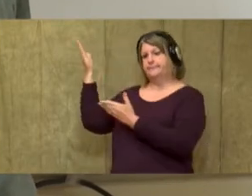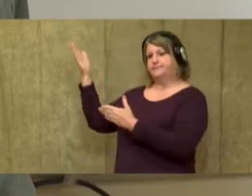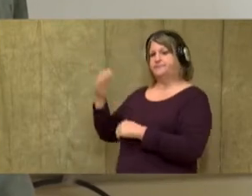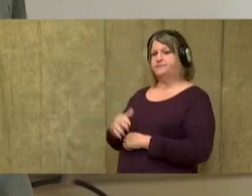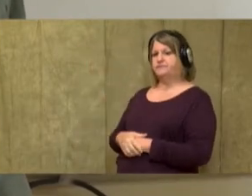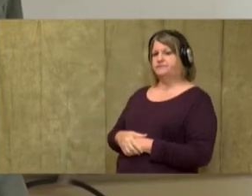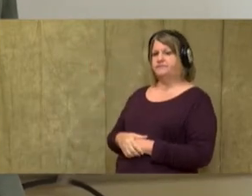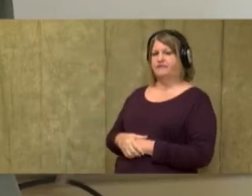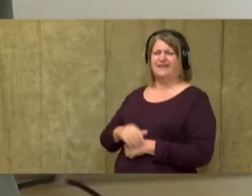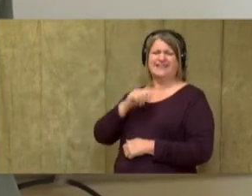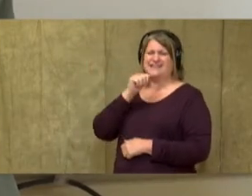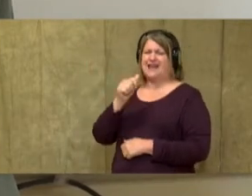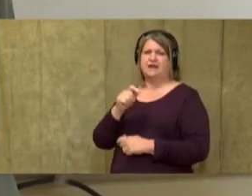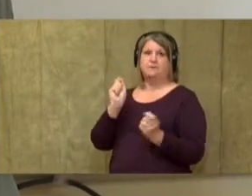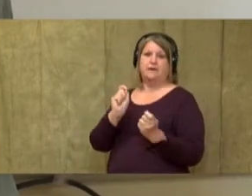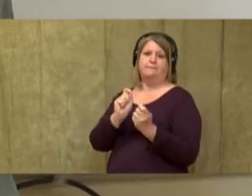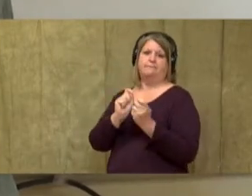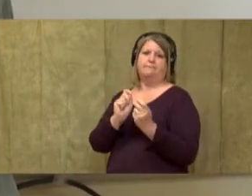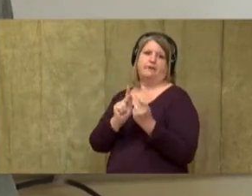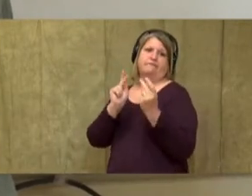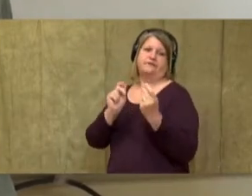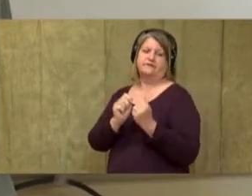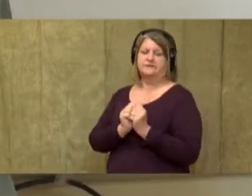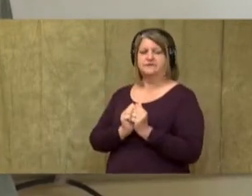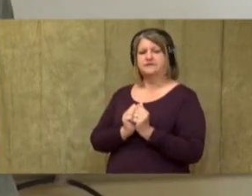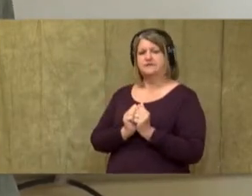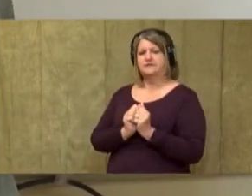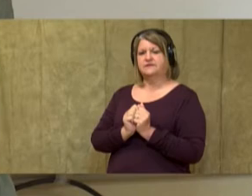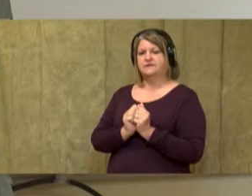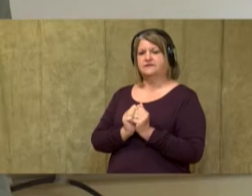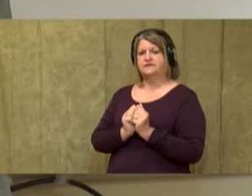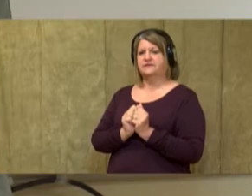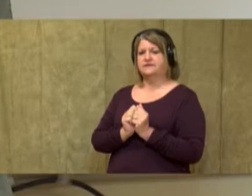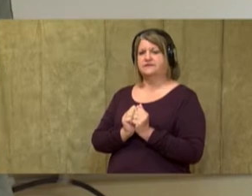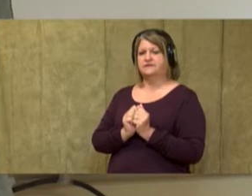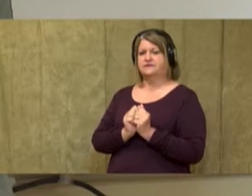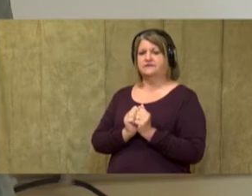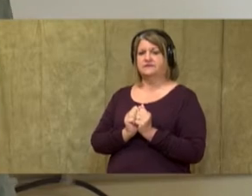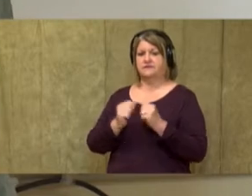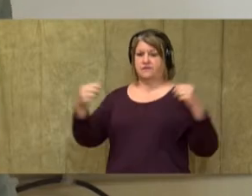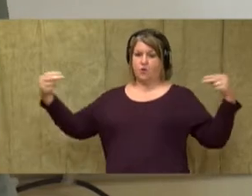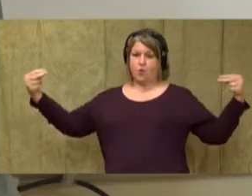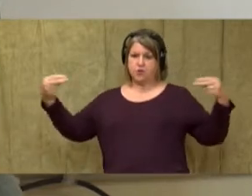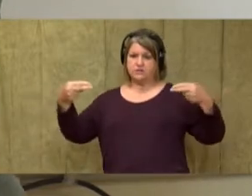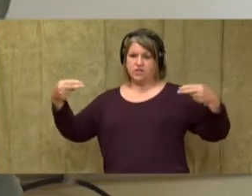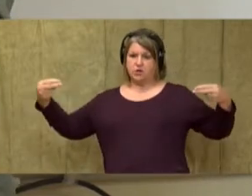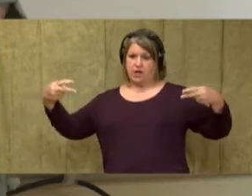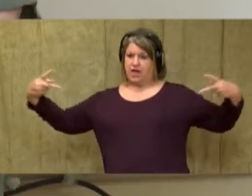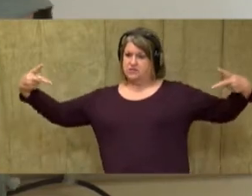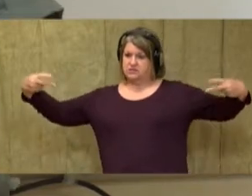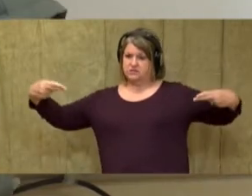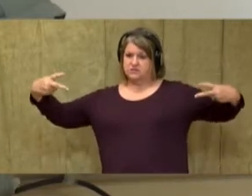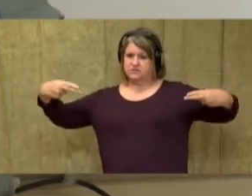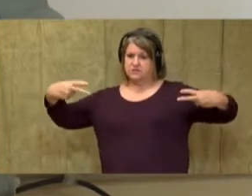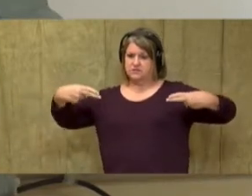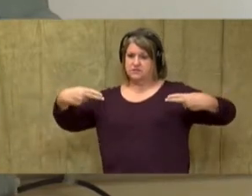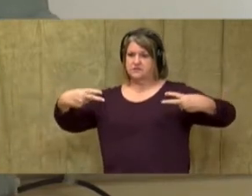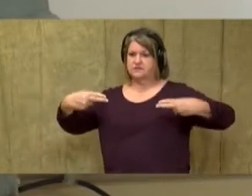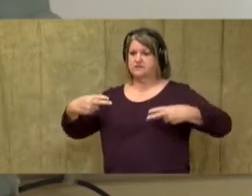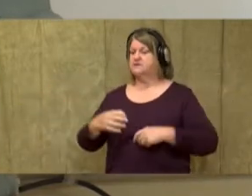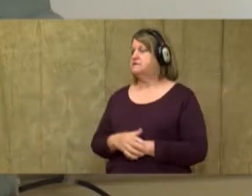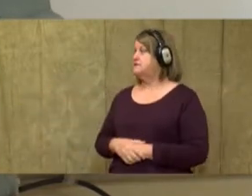and you don't have to be exact. And then the two lines in the middle, the two horizontal lines right here